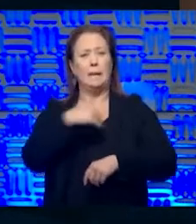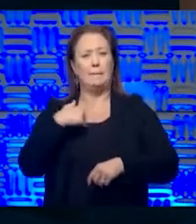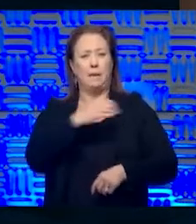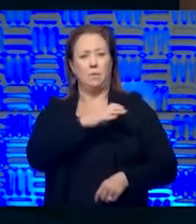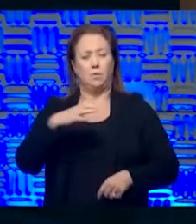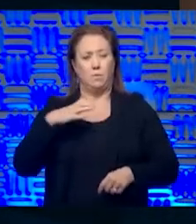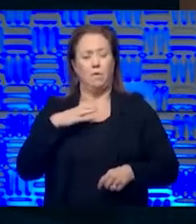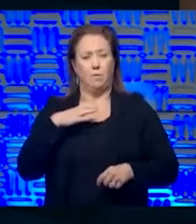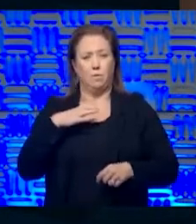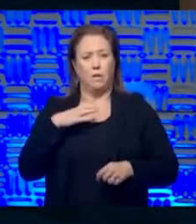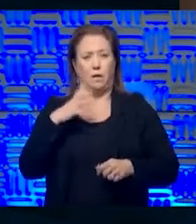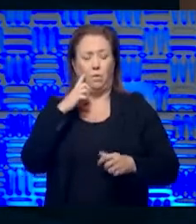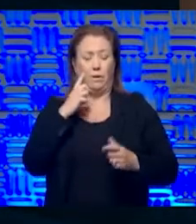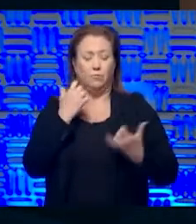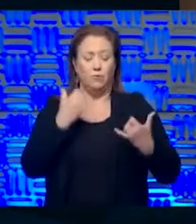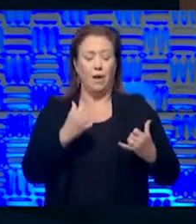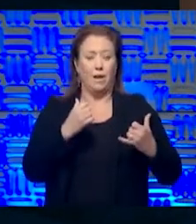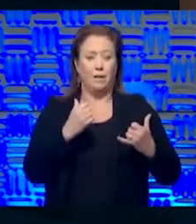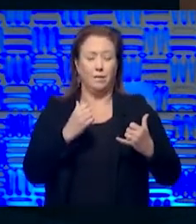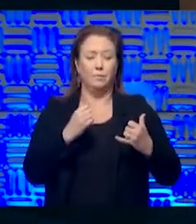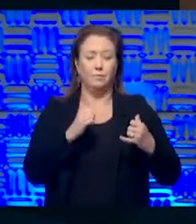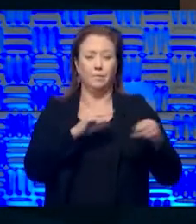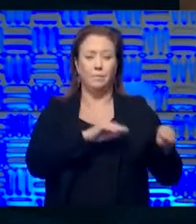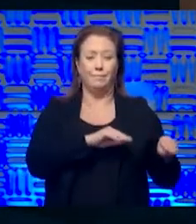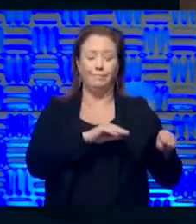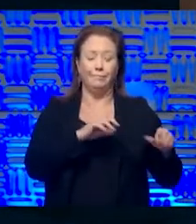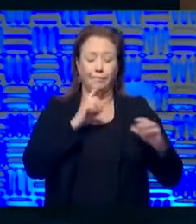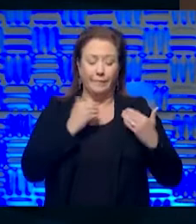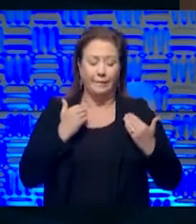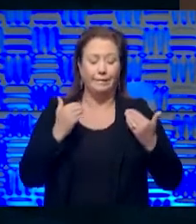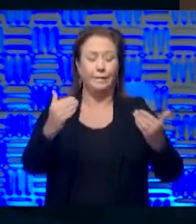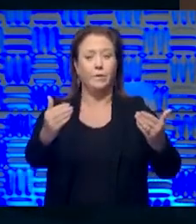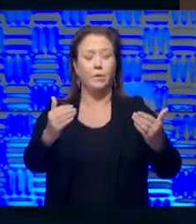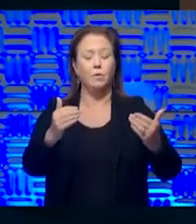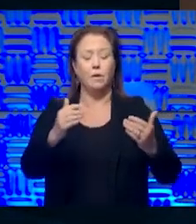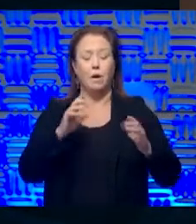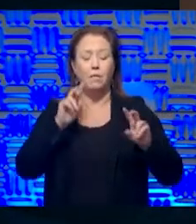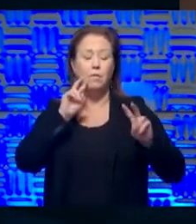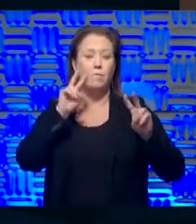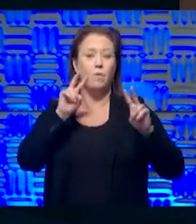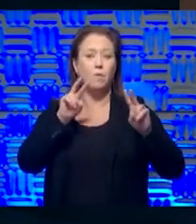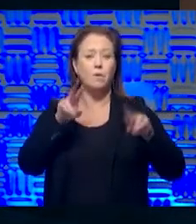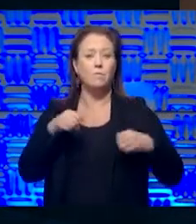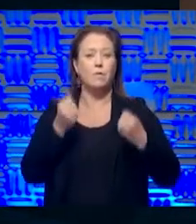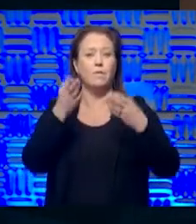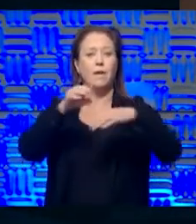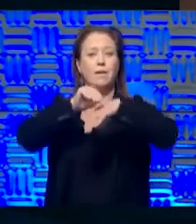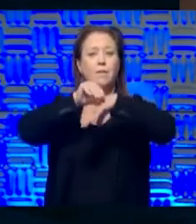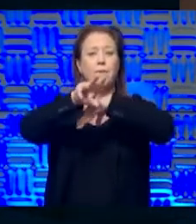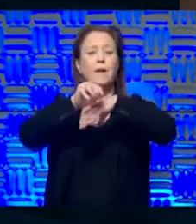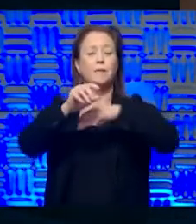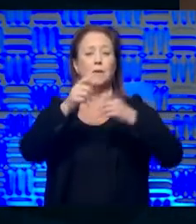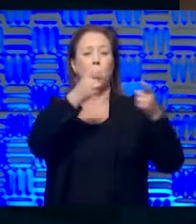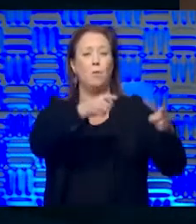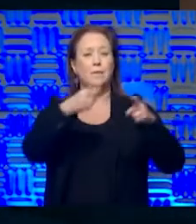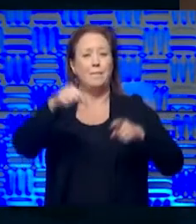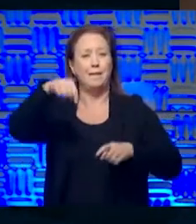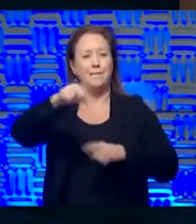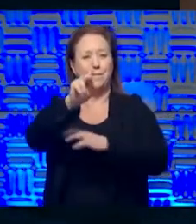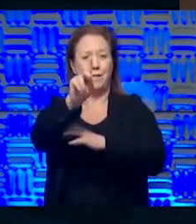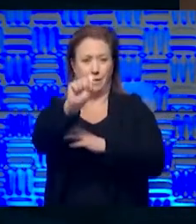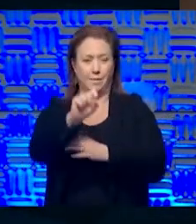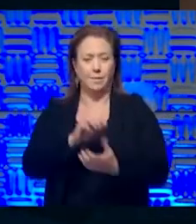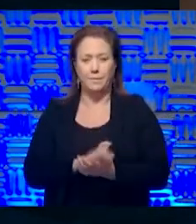out of the current state. And I look forward to providing advice based upon what's going on in Kansas to that effort.